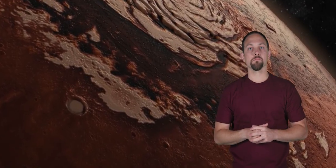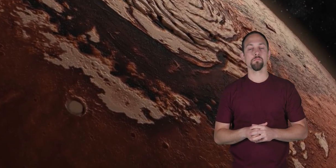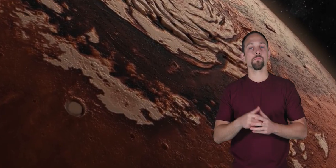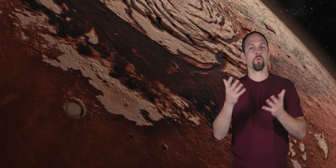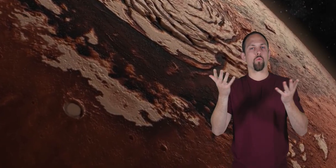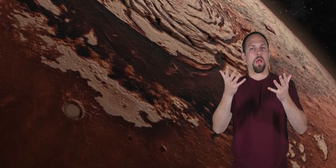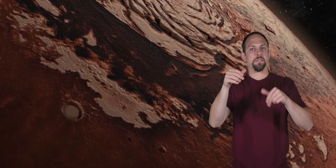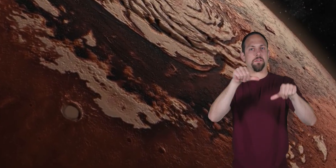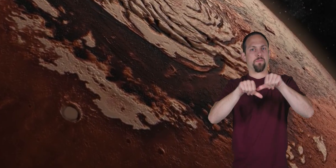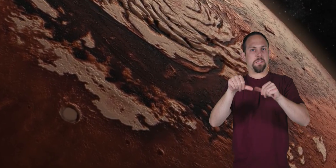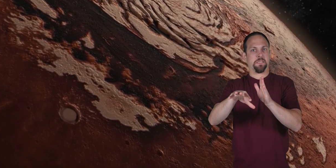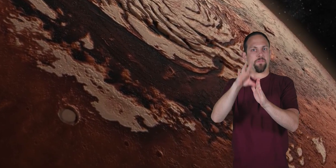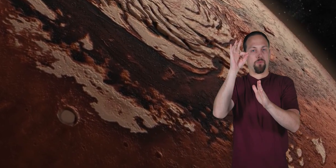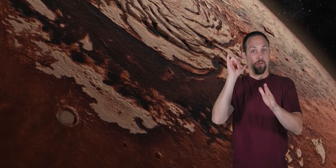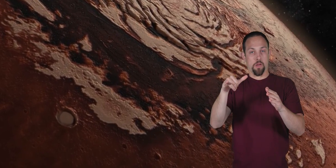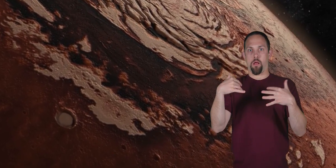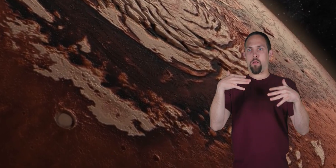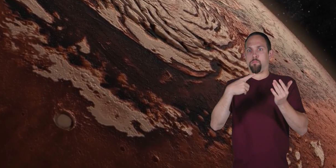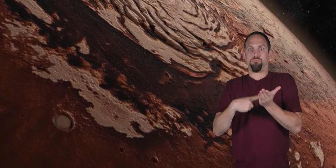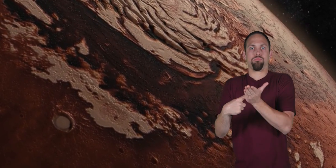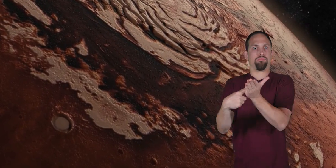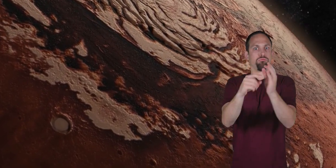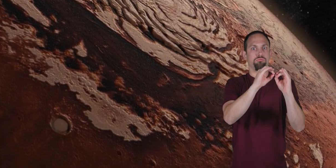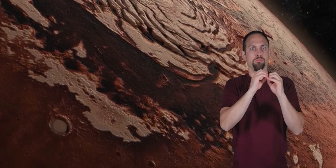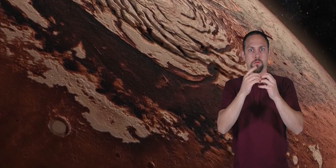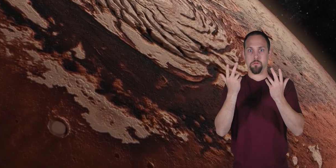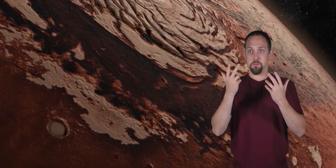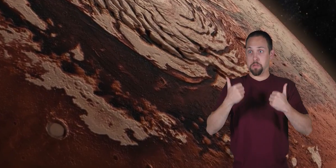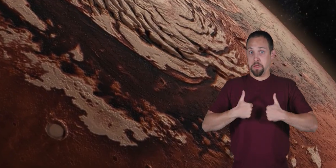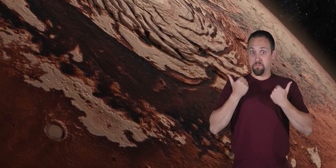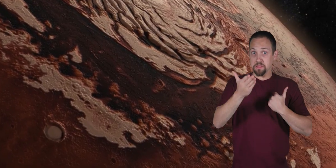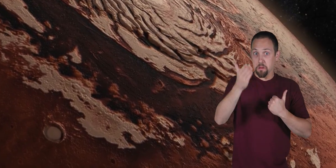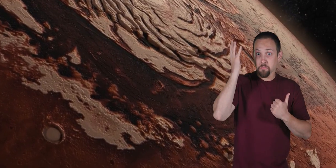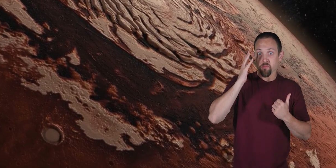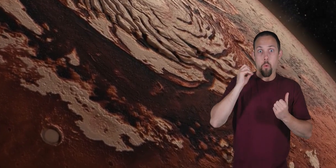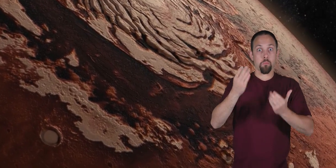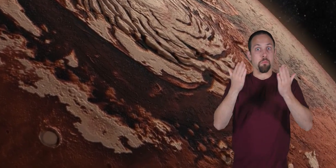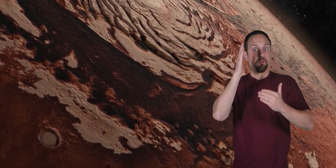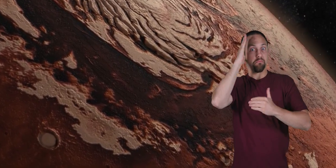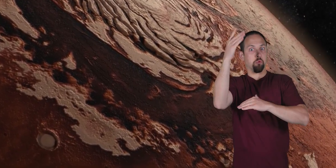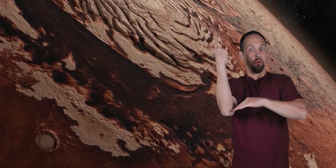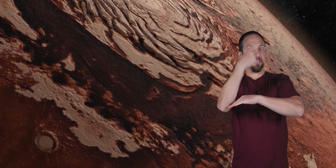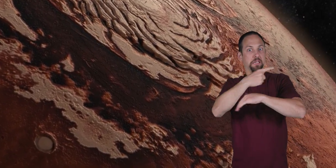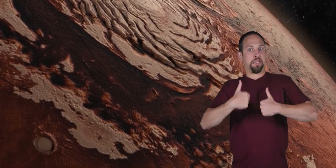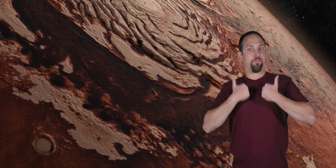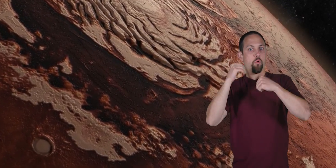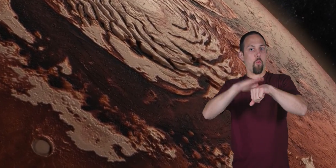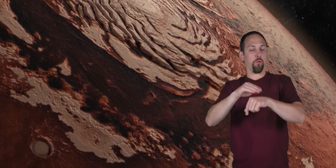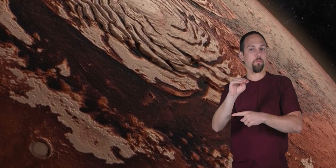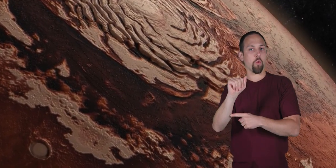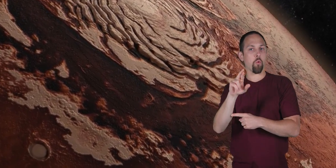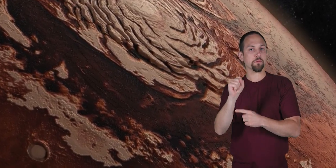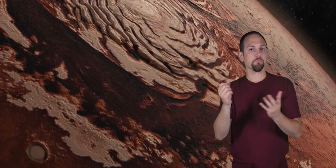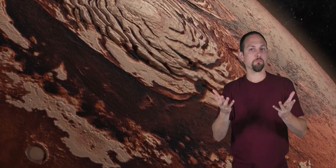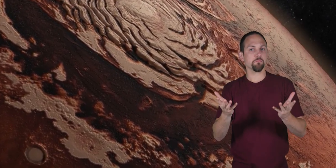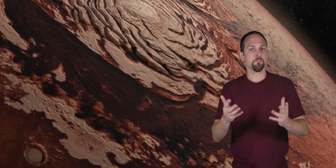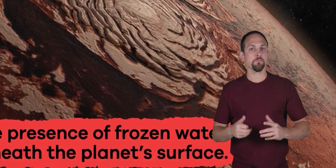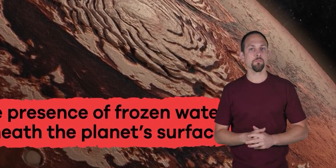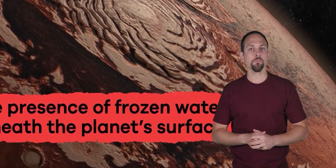discovery raises the possibility that life may have existed or might one day exist on Mars?